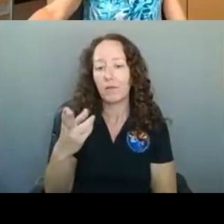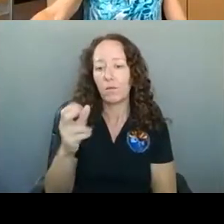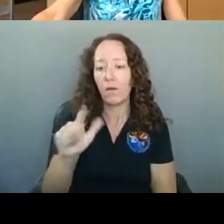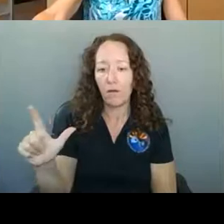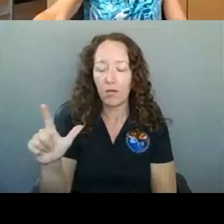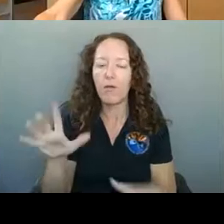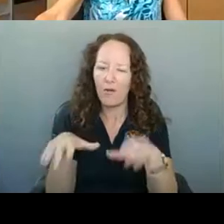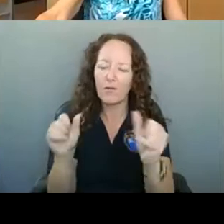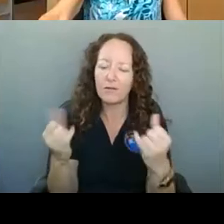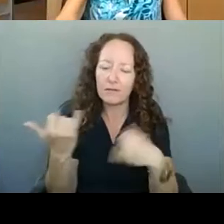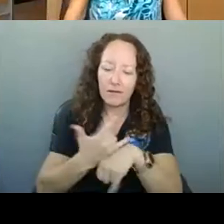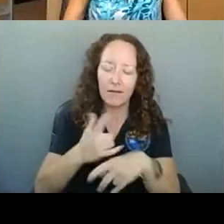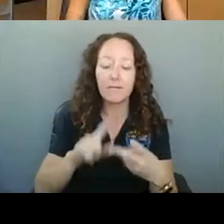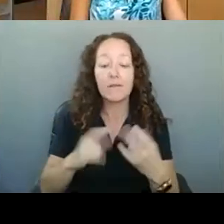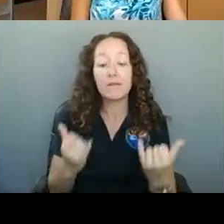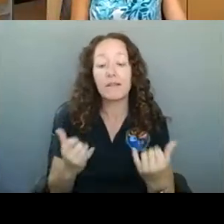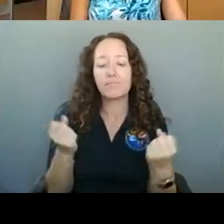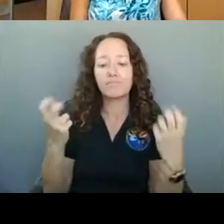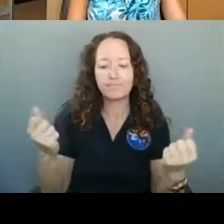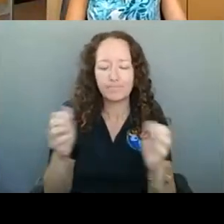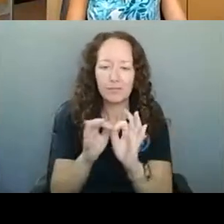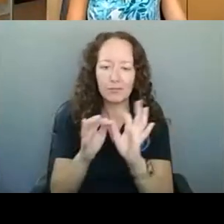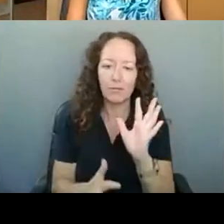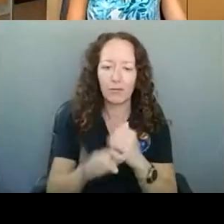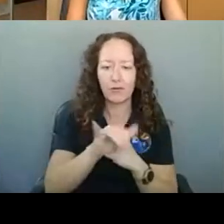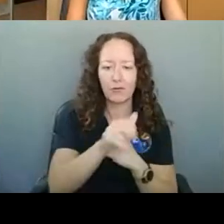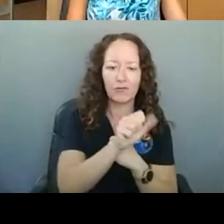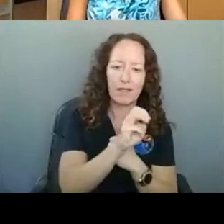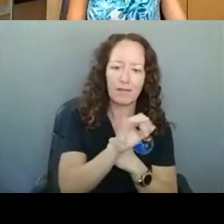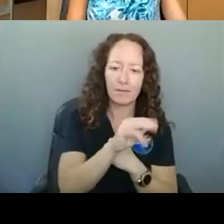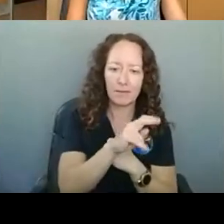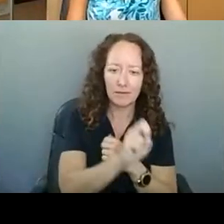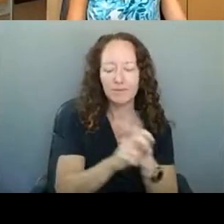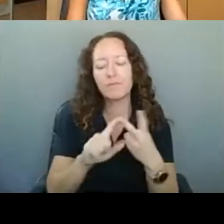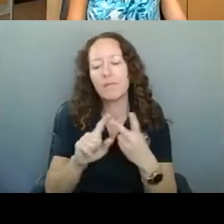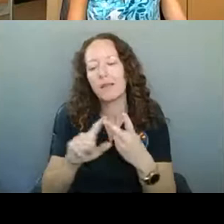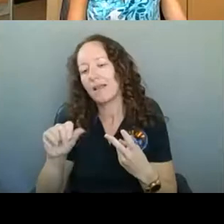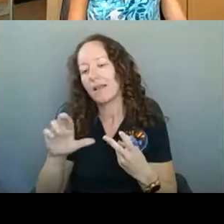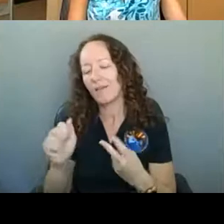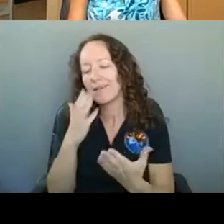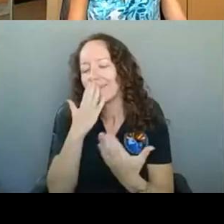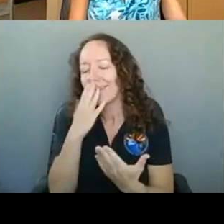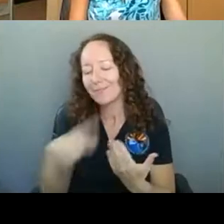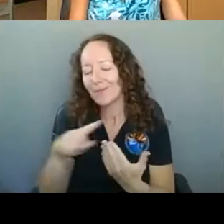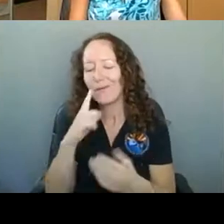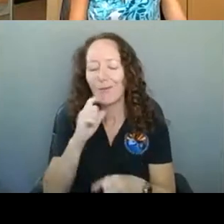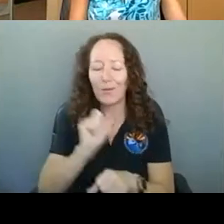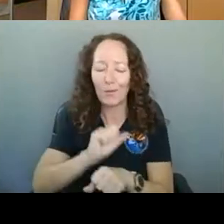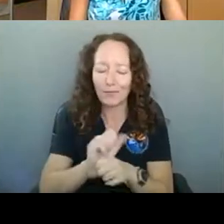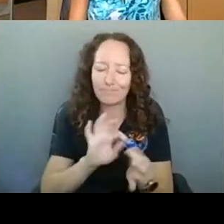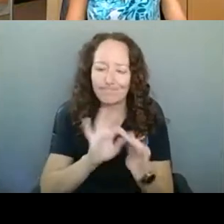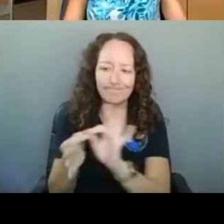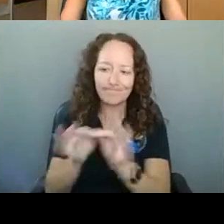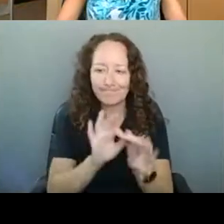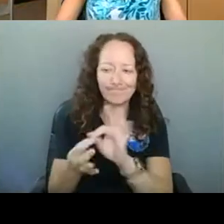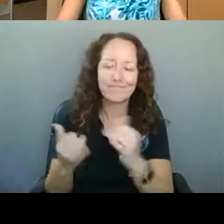interpreters Jasmine and Tara. So thank you all for your work interpreting today. Our host will provide